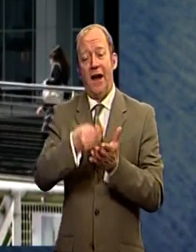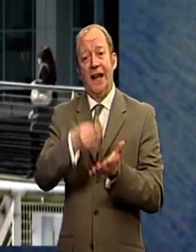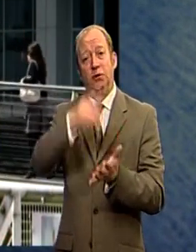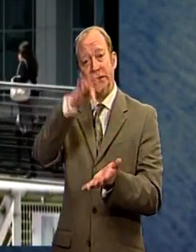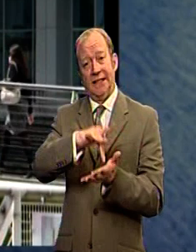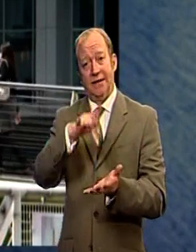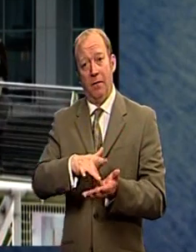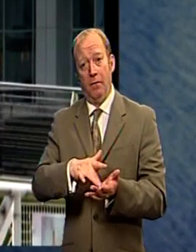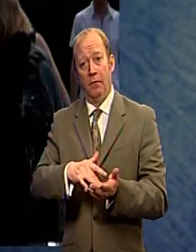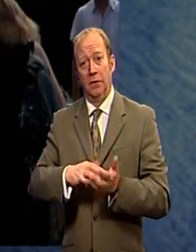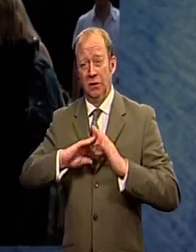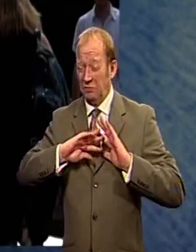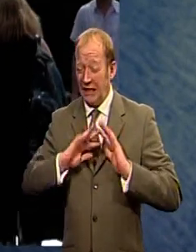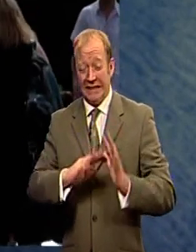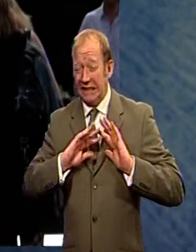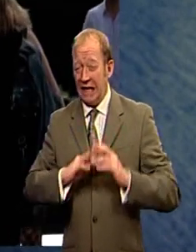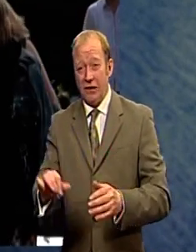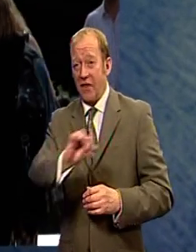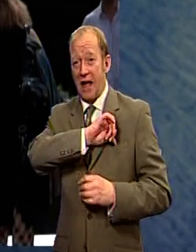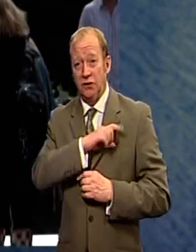of thousands of new, well-paid jobs.